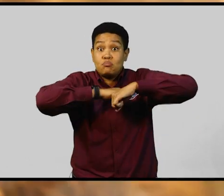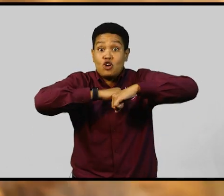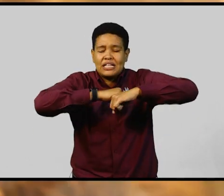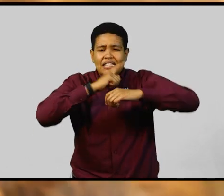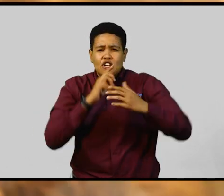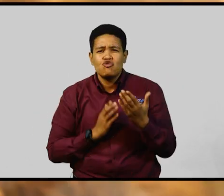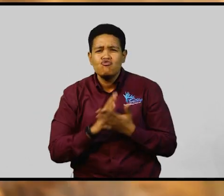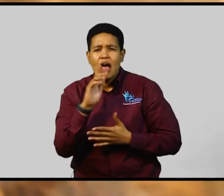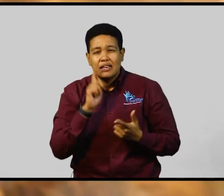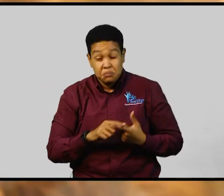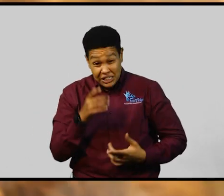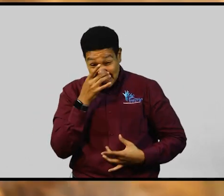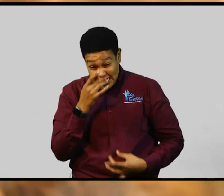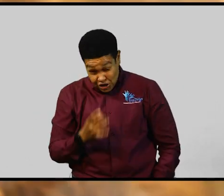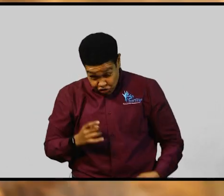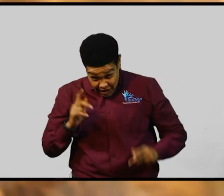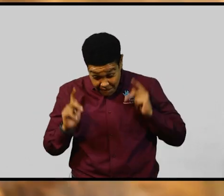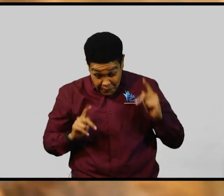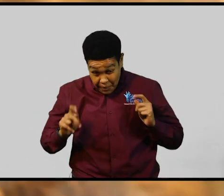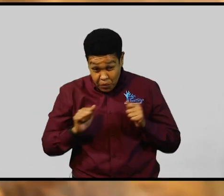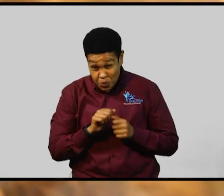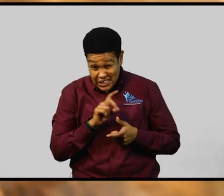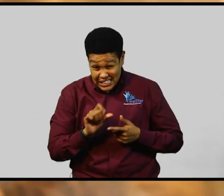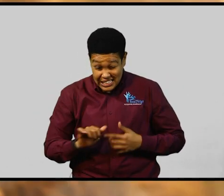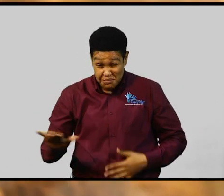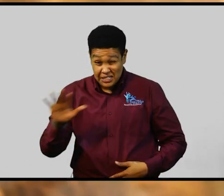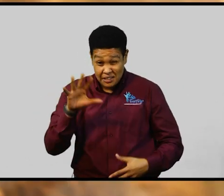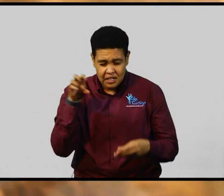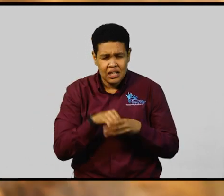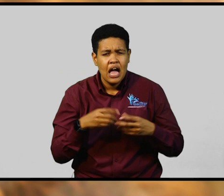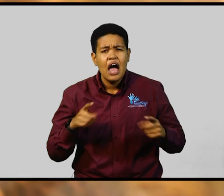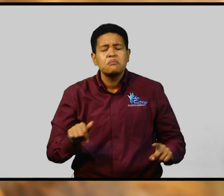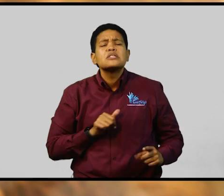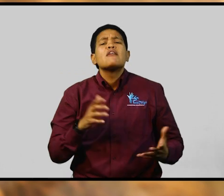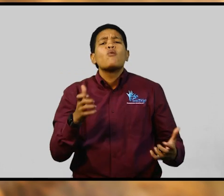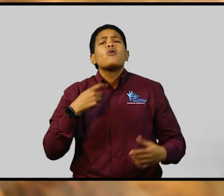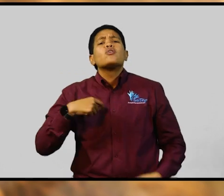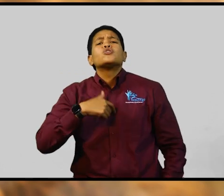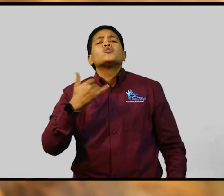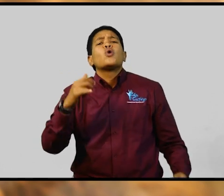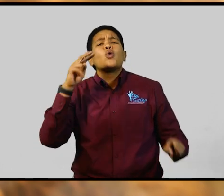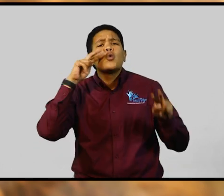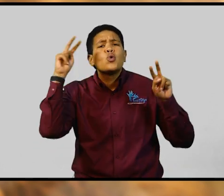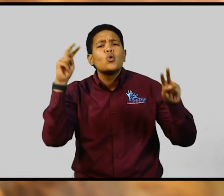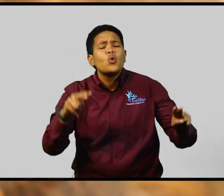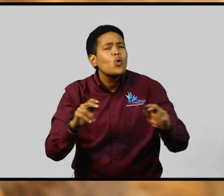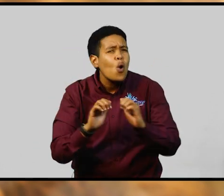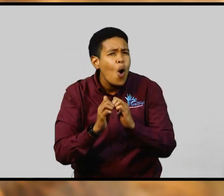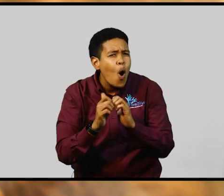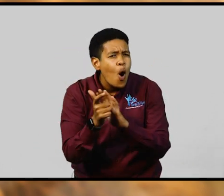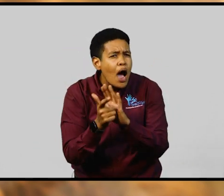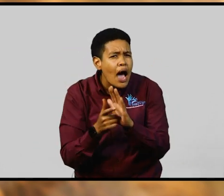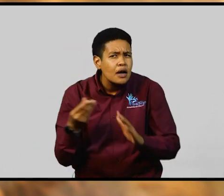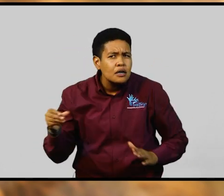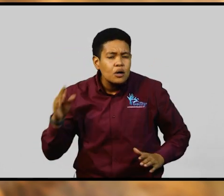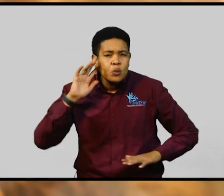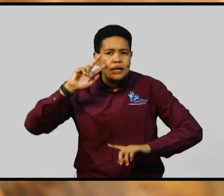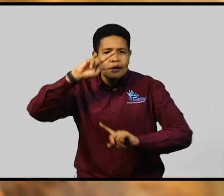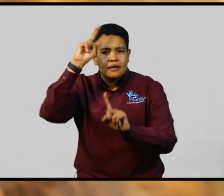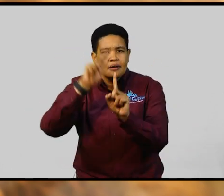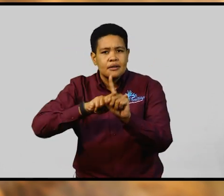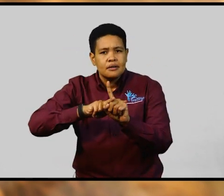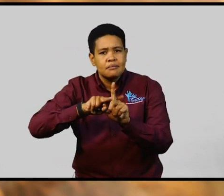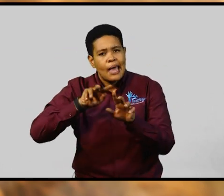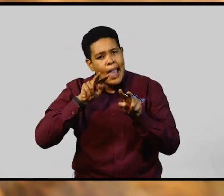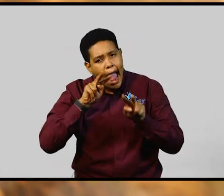the rights and interests of persons with disabilities. I'd like us to now take a look at how the Act will be implemented